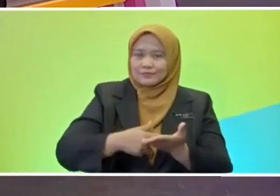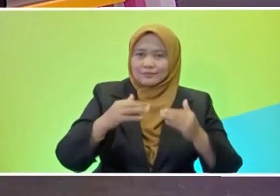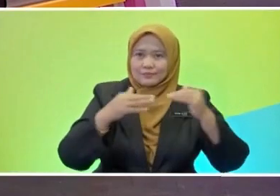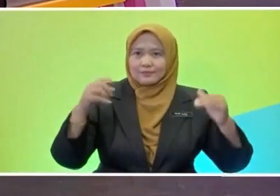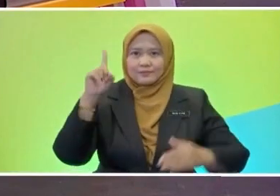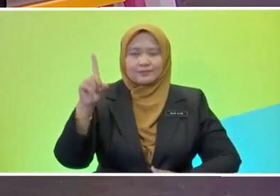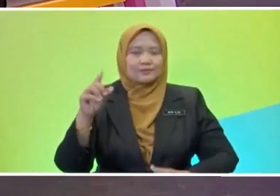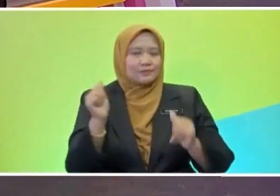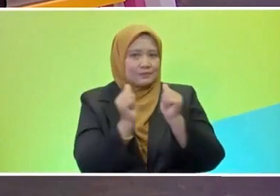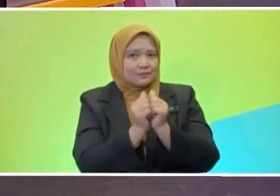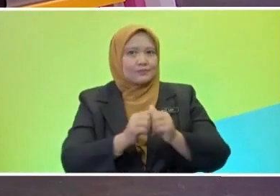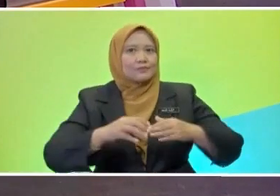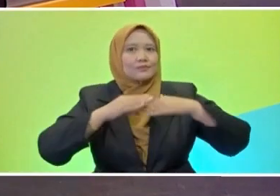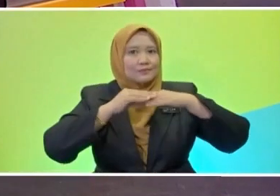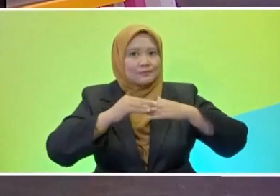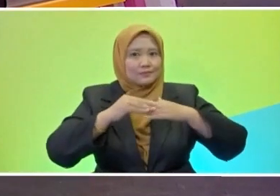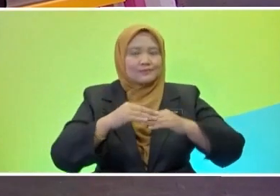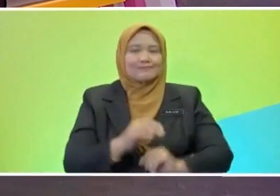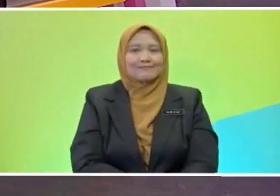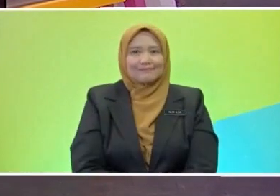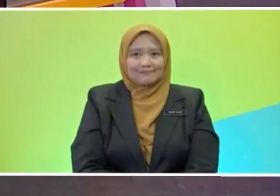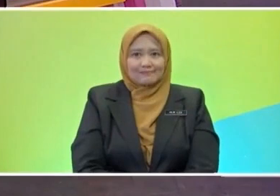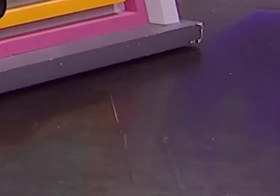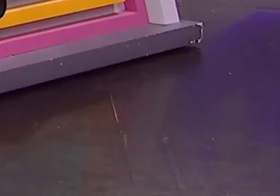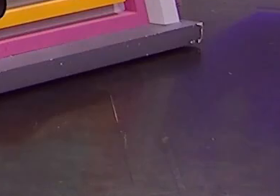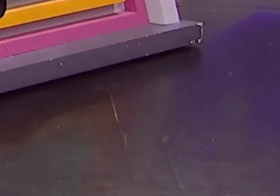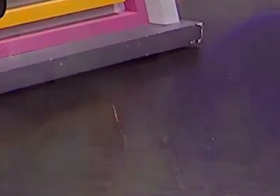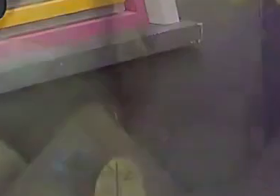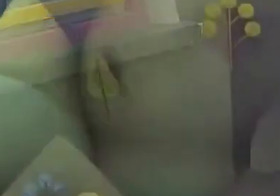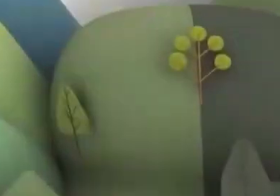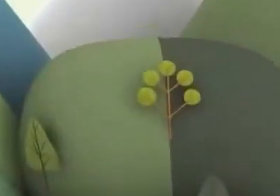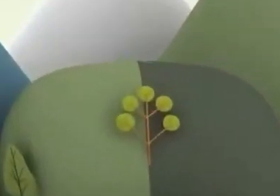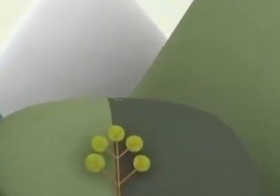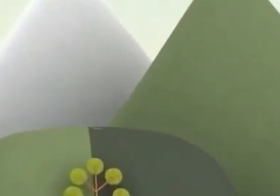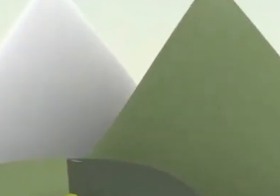1 with Miss Anjana for Bahasa Inggeris Tahun 3. Here